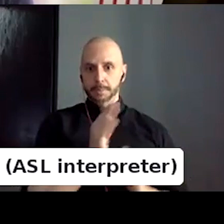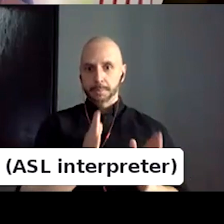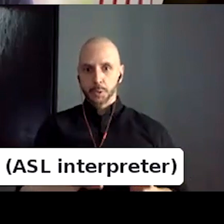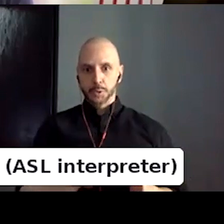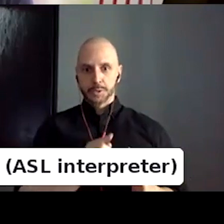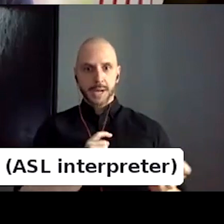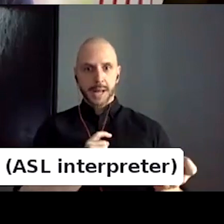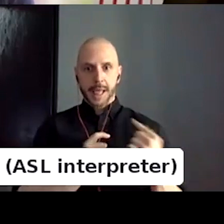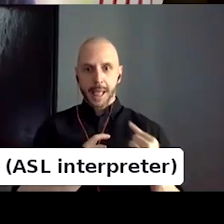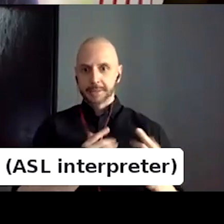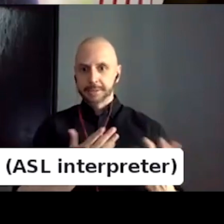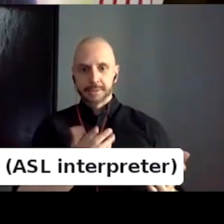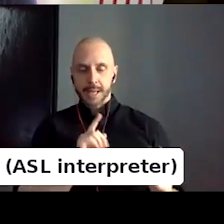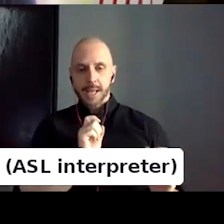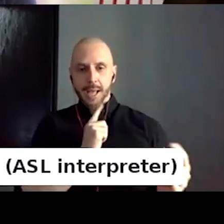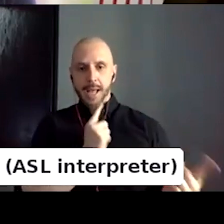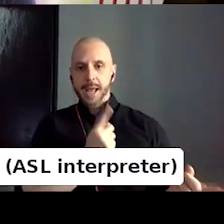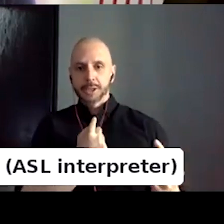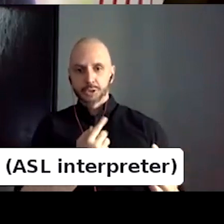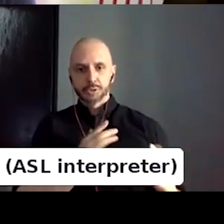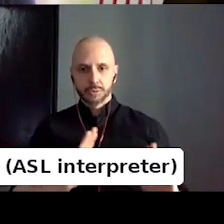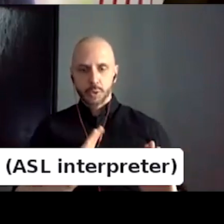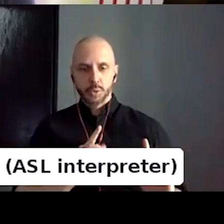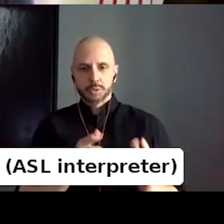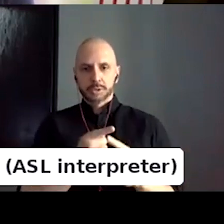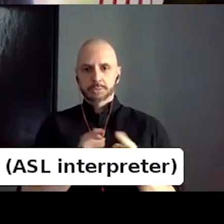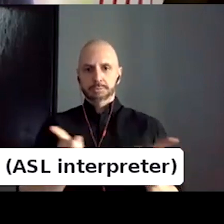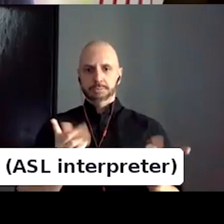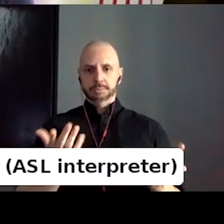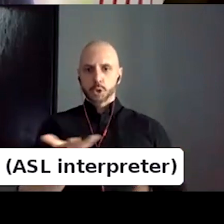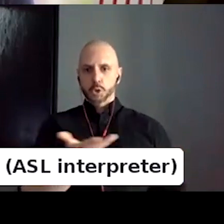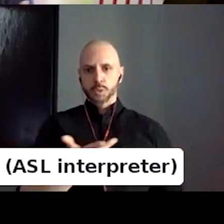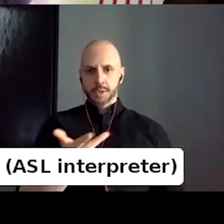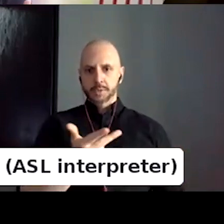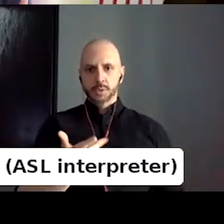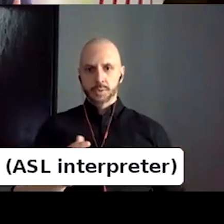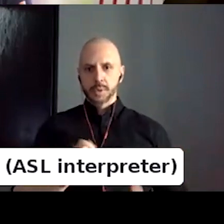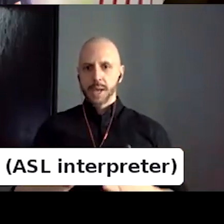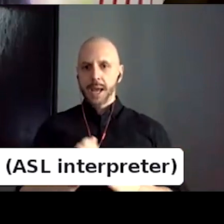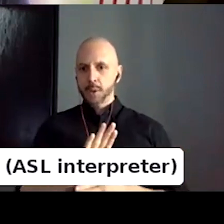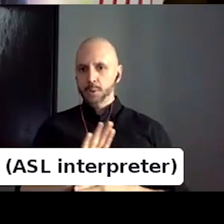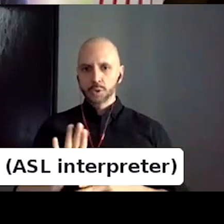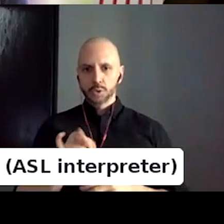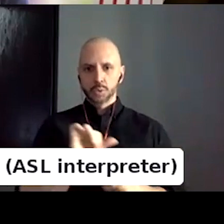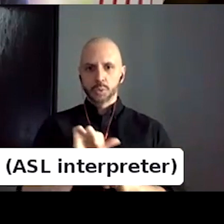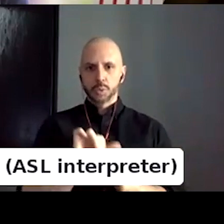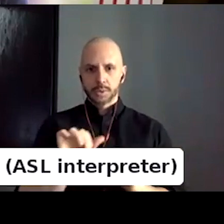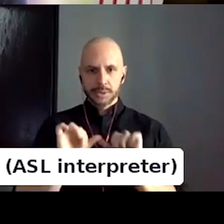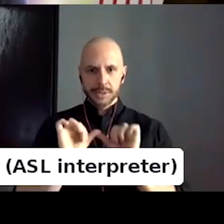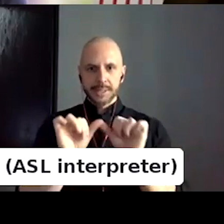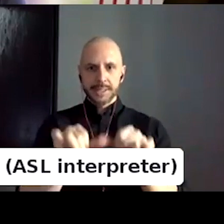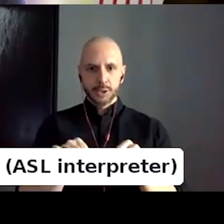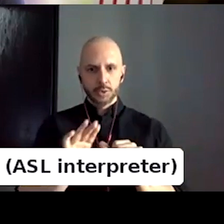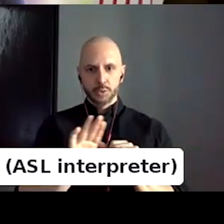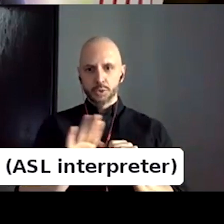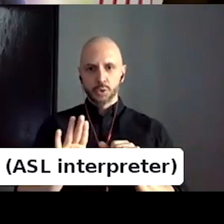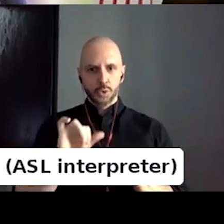business, kind of how you're going to continue the business of the publishing, but also in your own work and in your own practice.